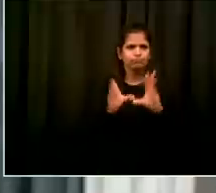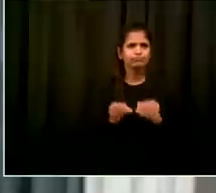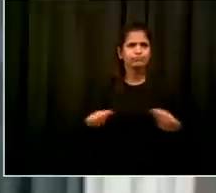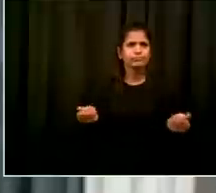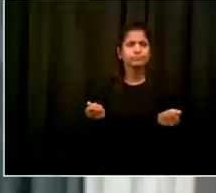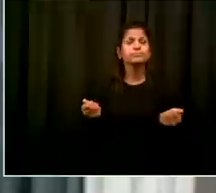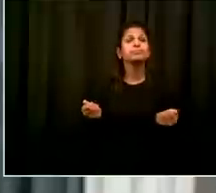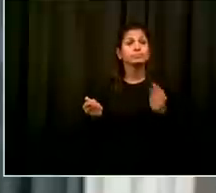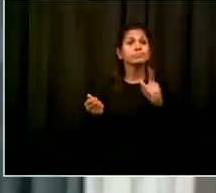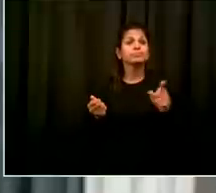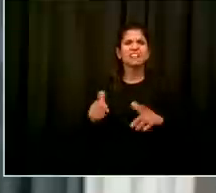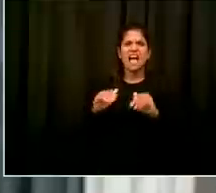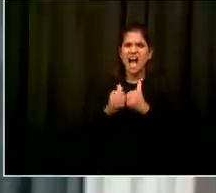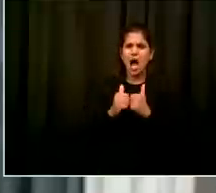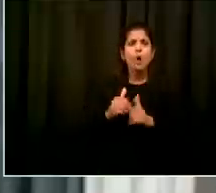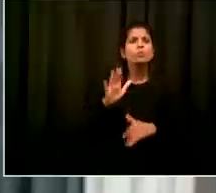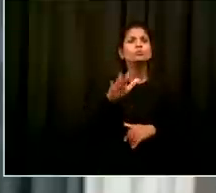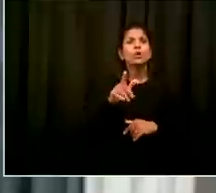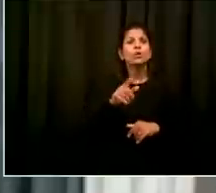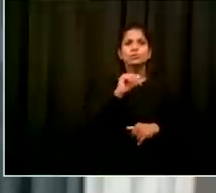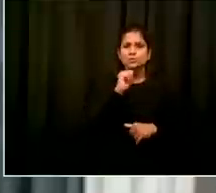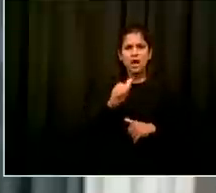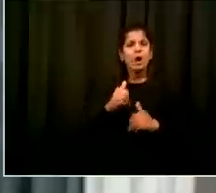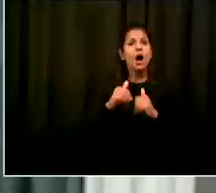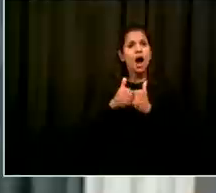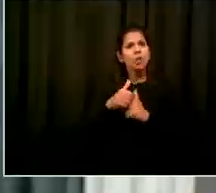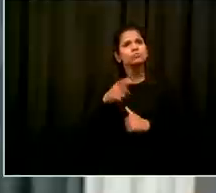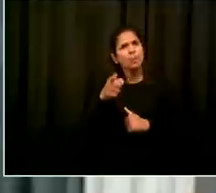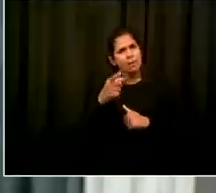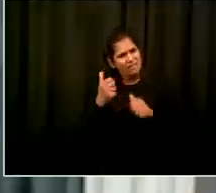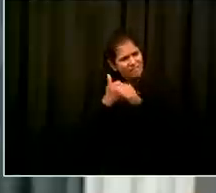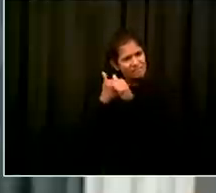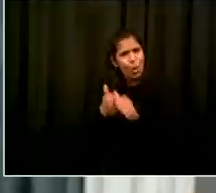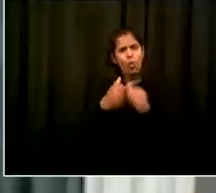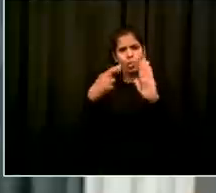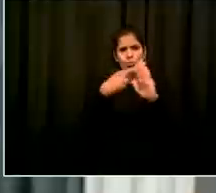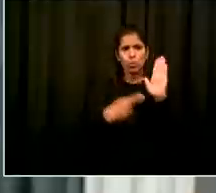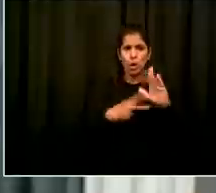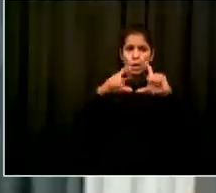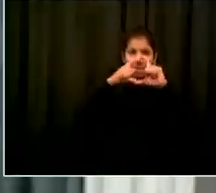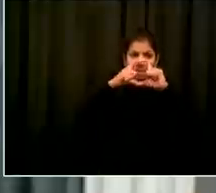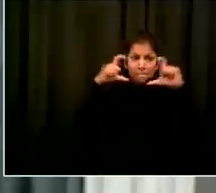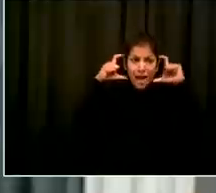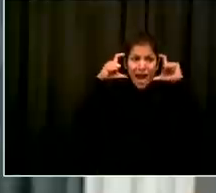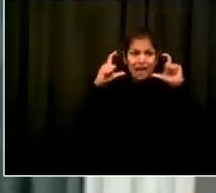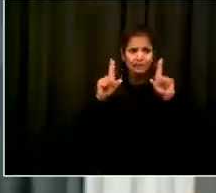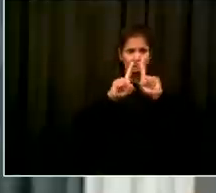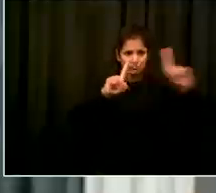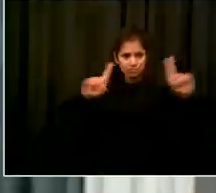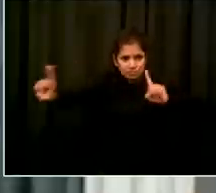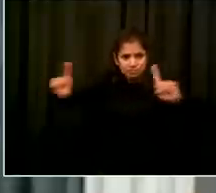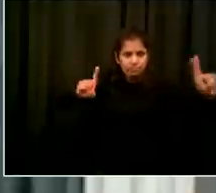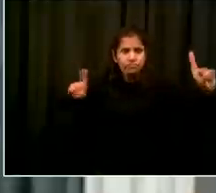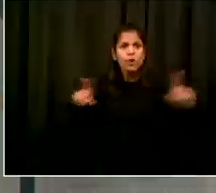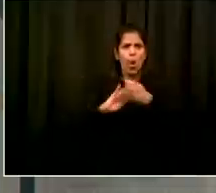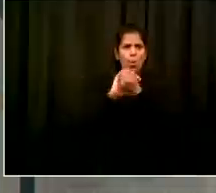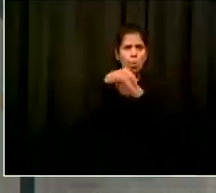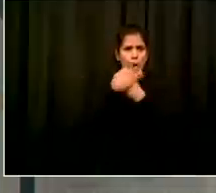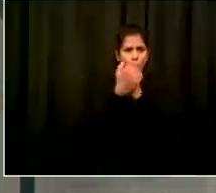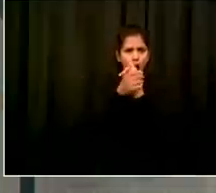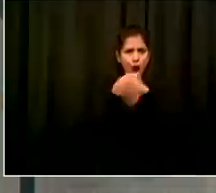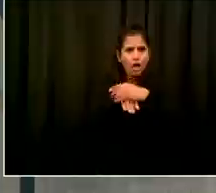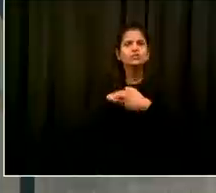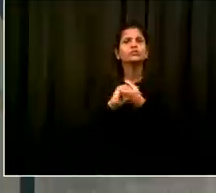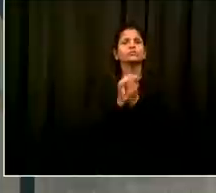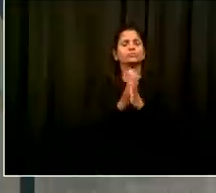six feet of distance from others hand-washing and staying home if you're ill thank you mr. mayor thank you very